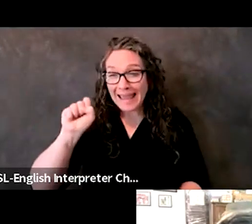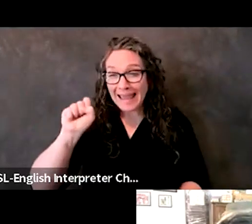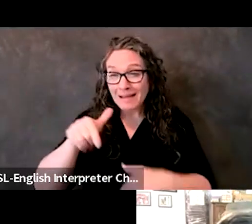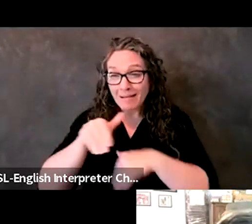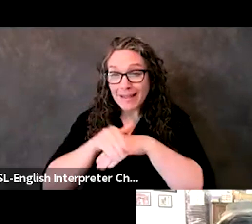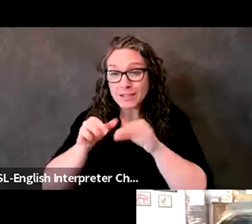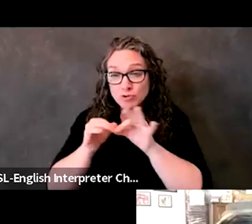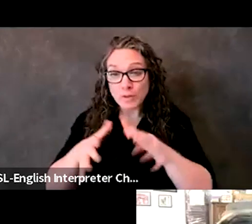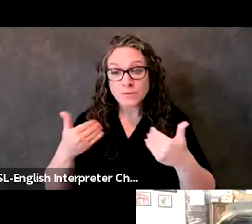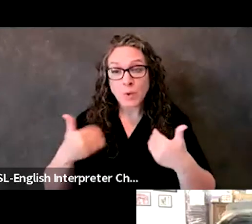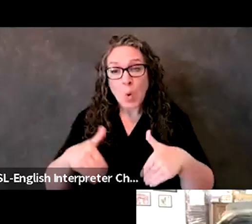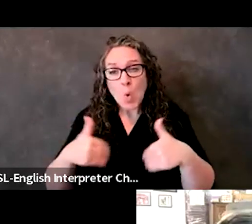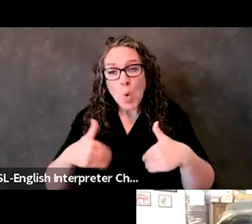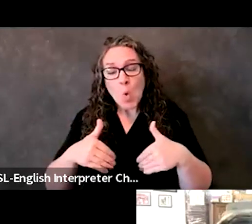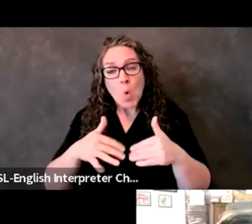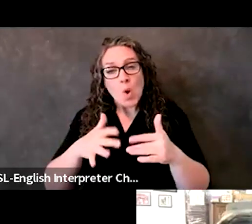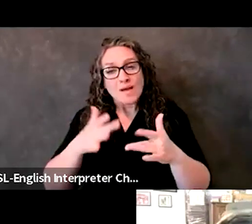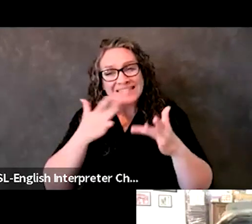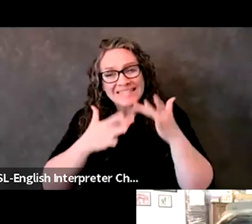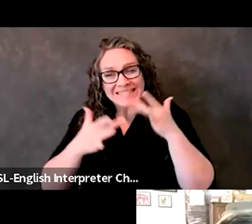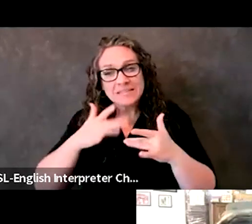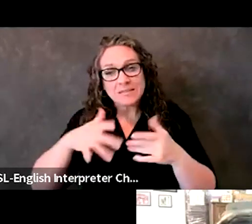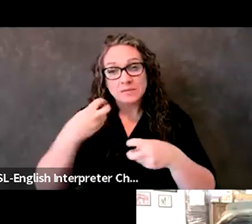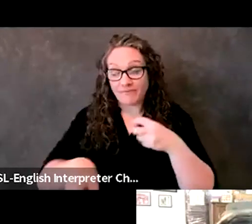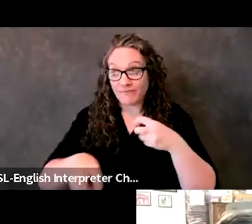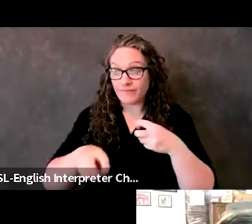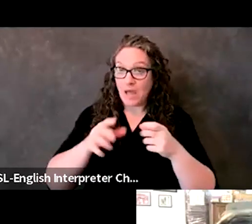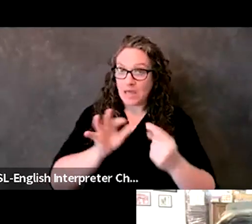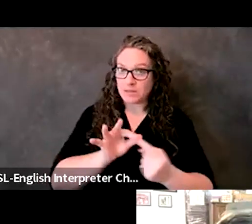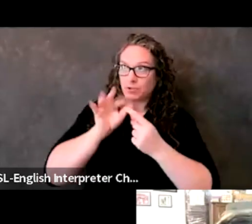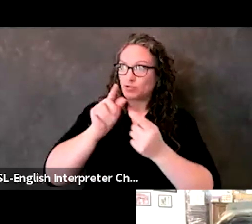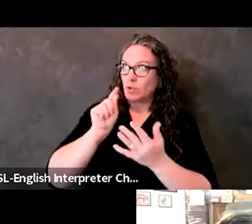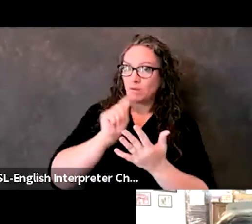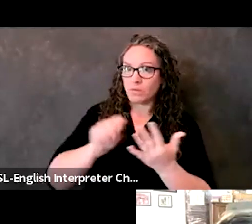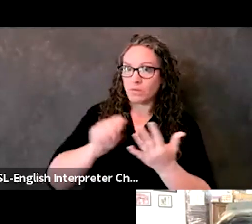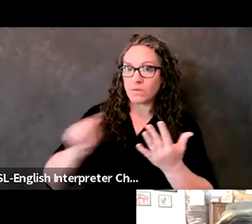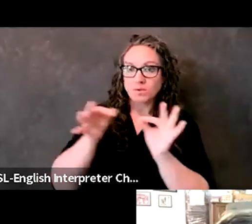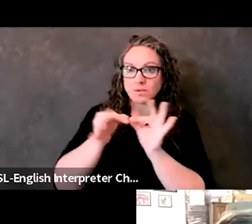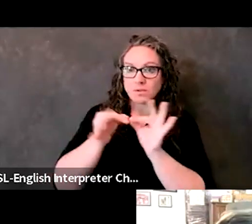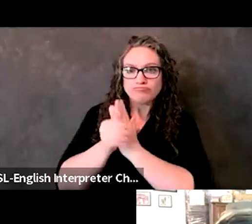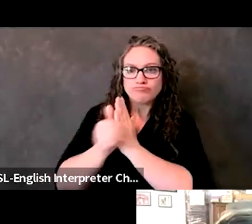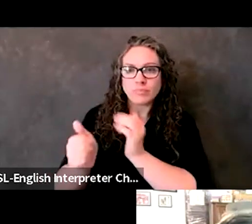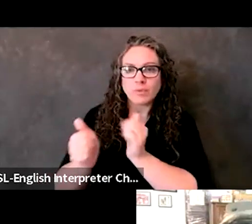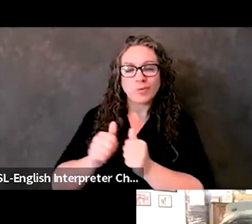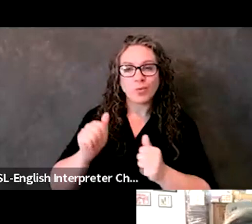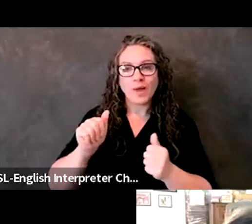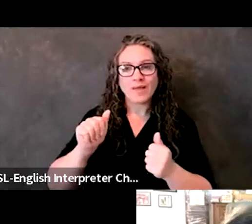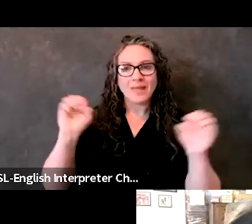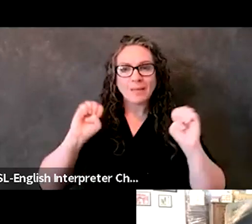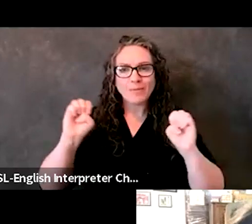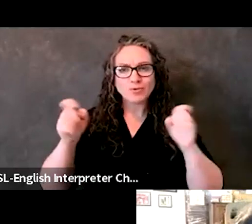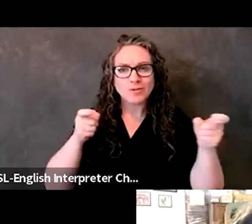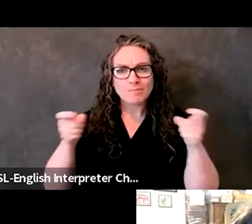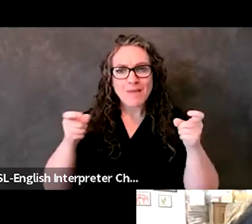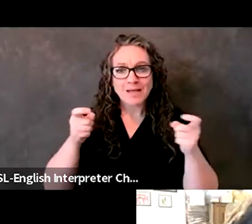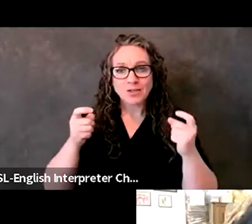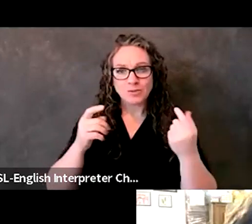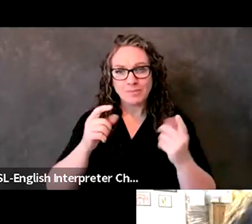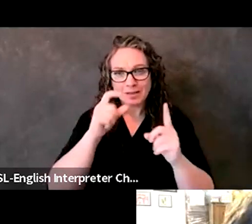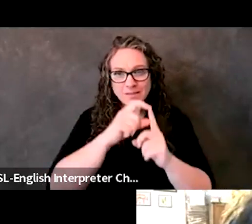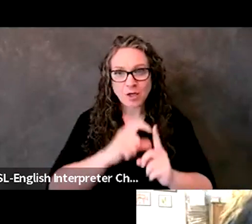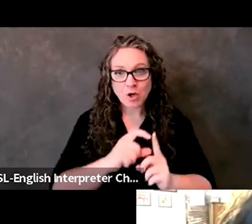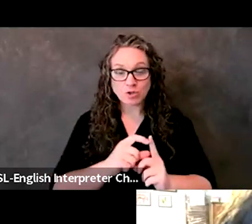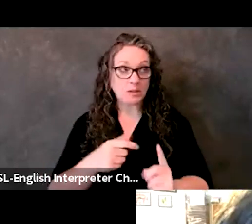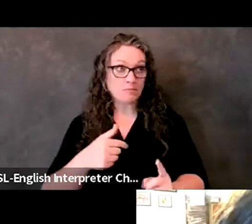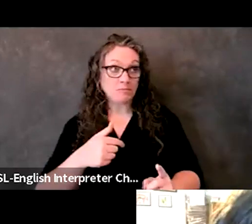can do interpretation of emergency management terminology. Okay. There are times when I'm, I'm not a native English